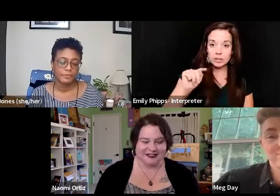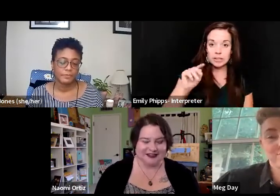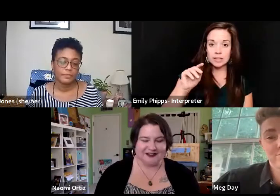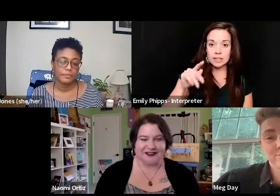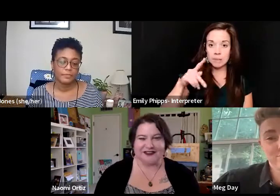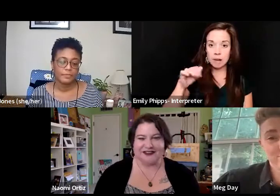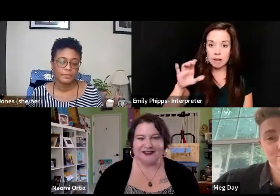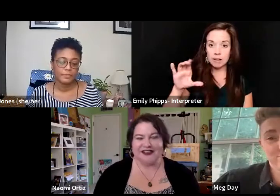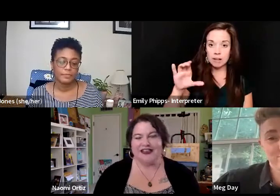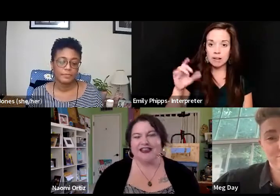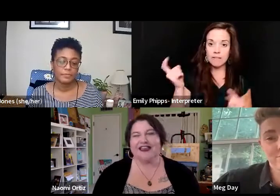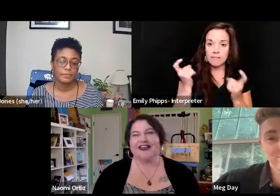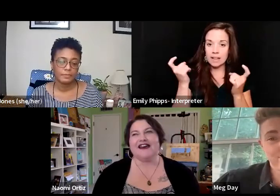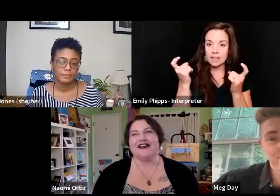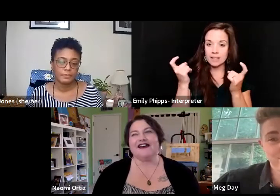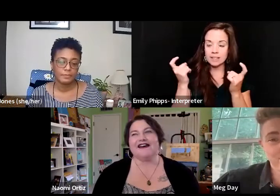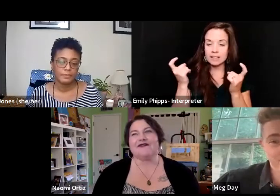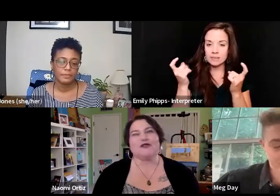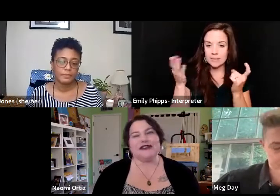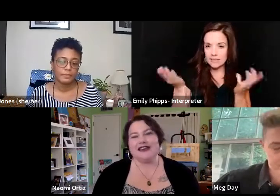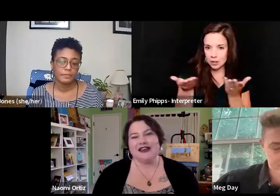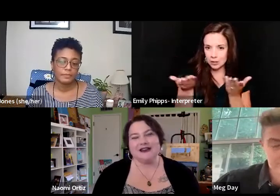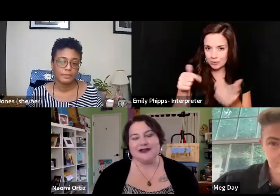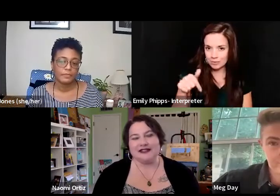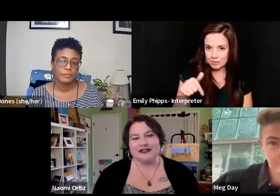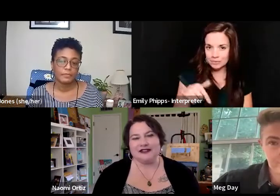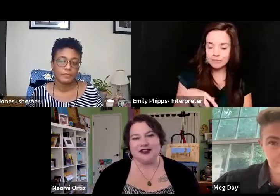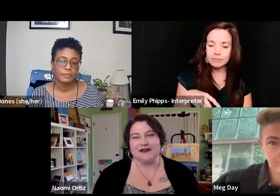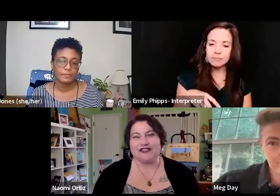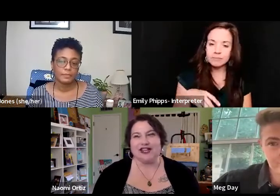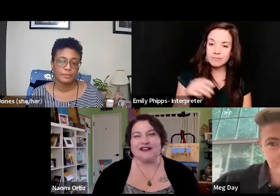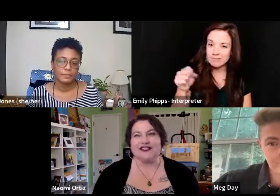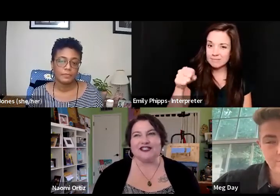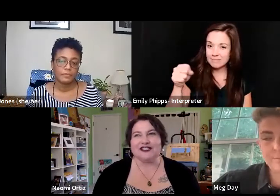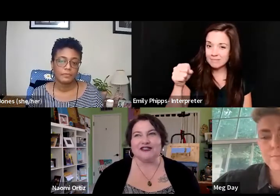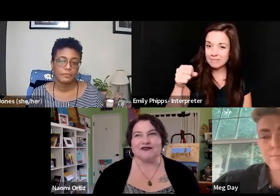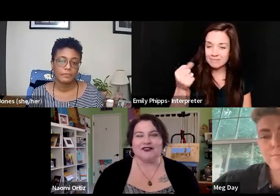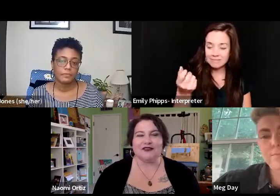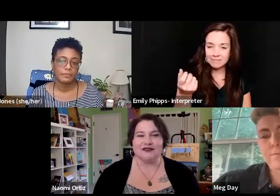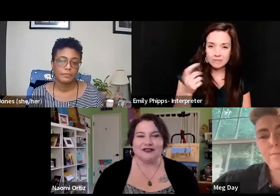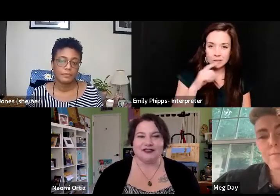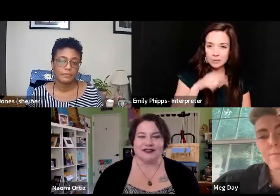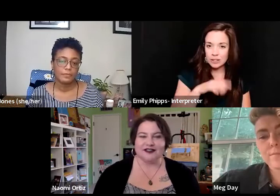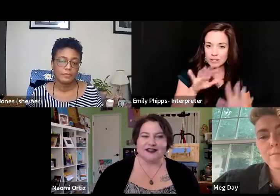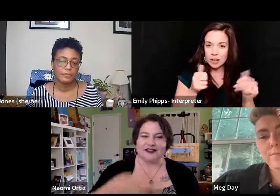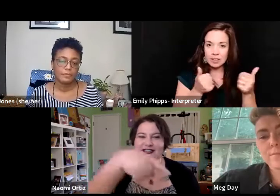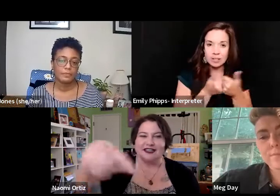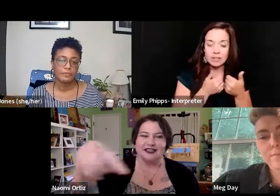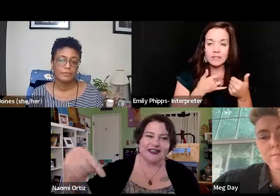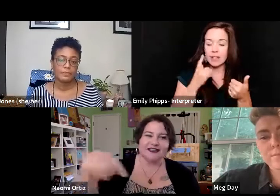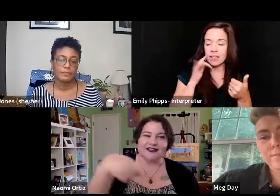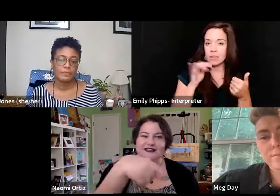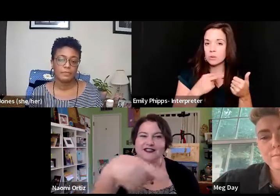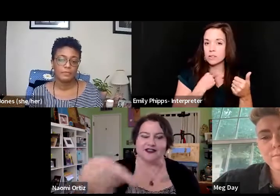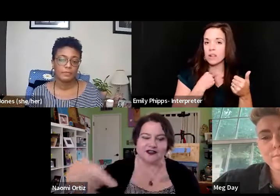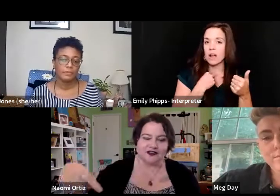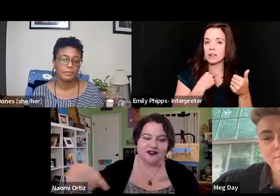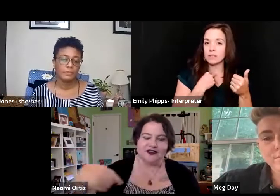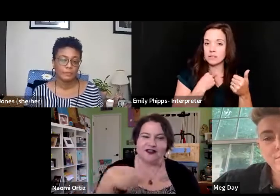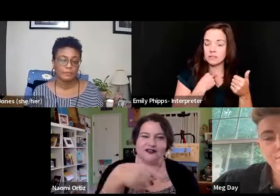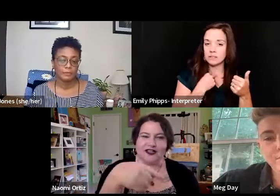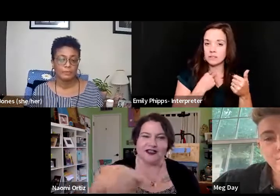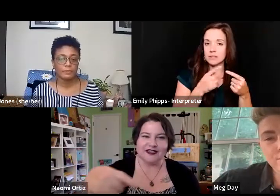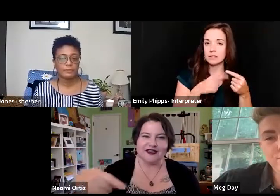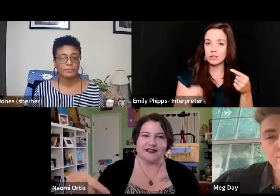best that's here in Tucson. Uh, but yeah, I mean, it's incredibly challenging to feel like we're just stuck in this, like, this